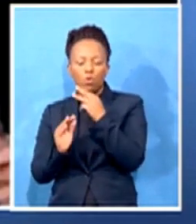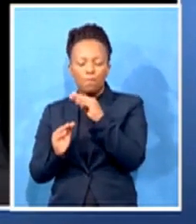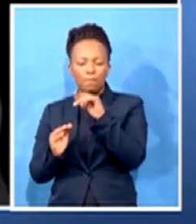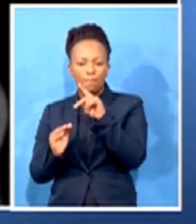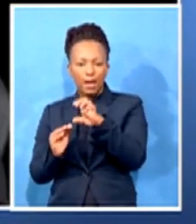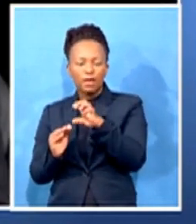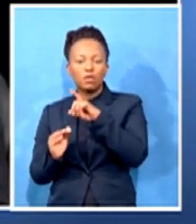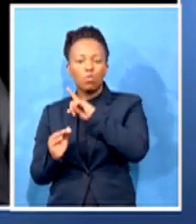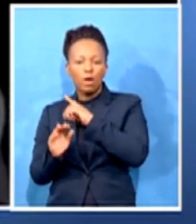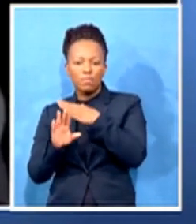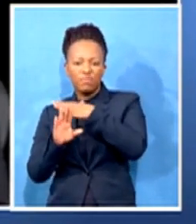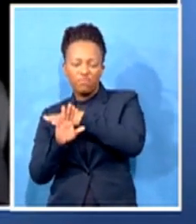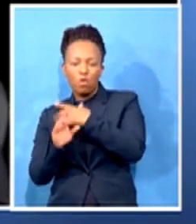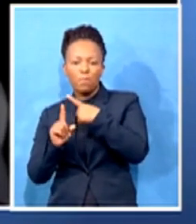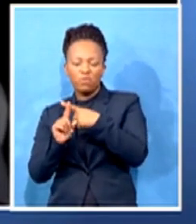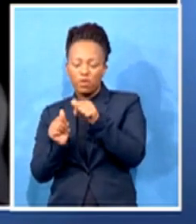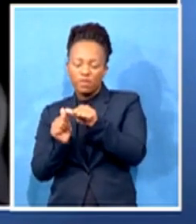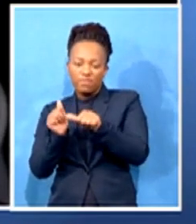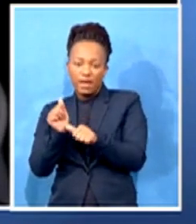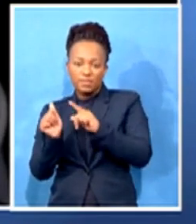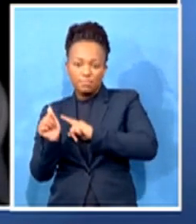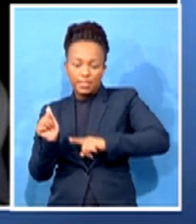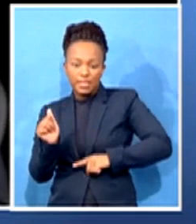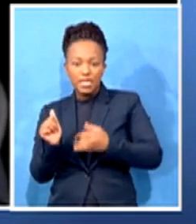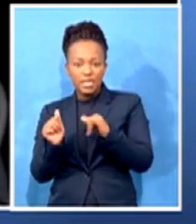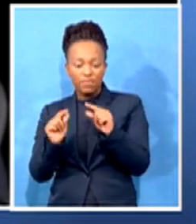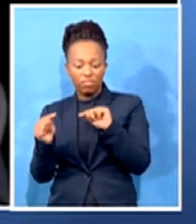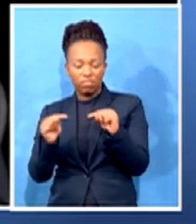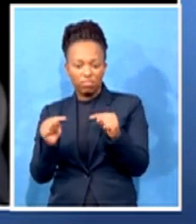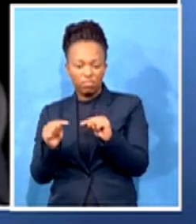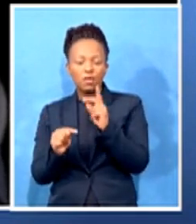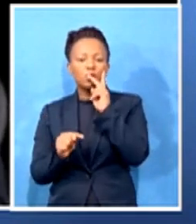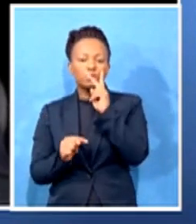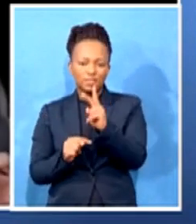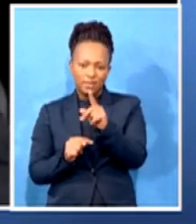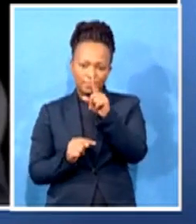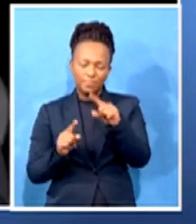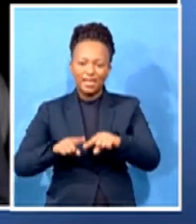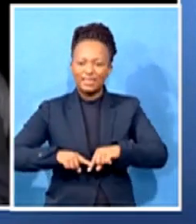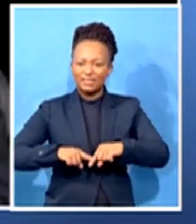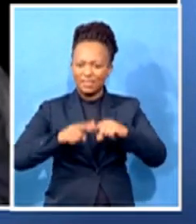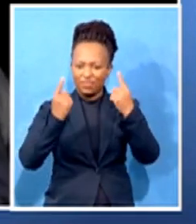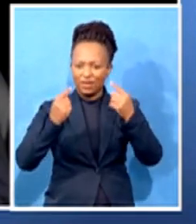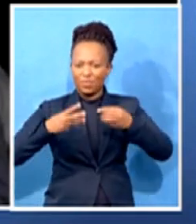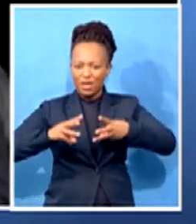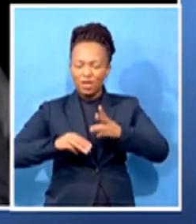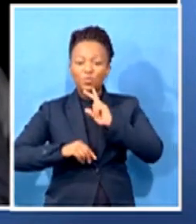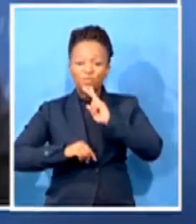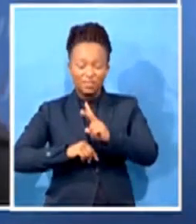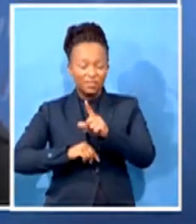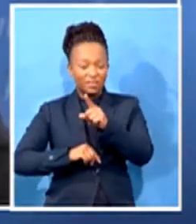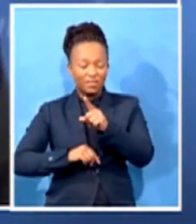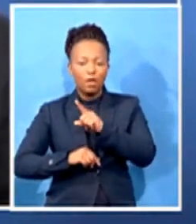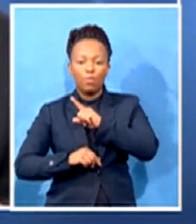But if they have the debate, you will see a very different dynamic and you will see on display Kamala